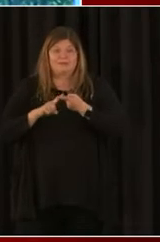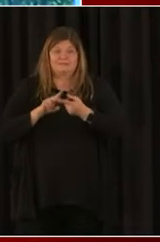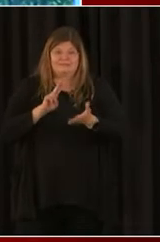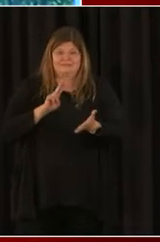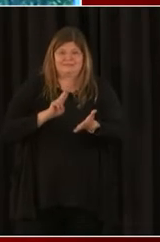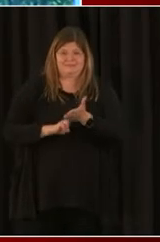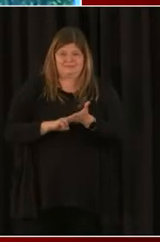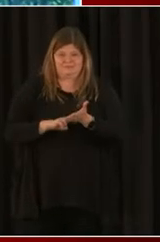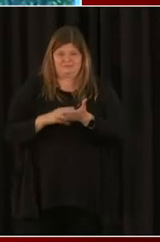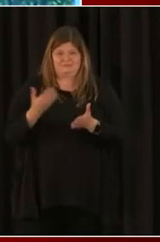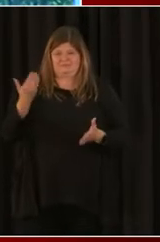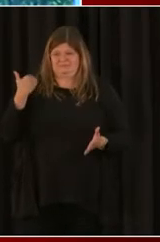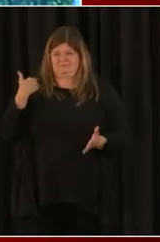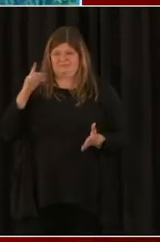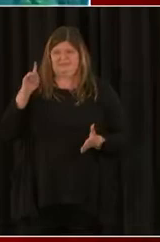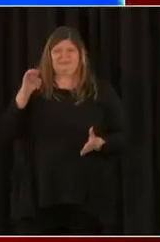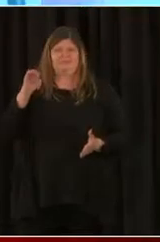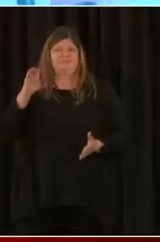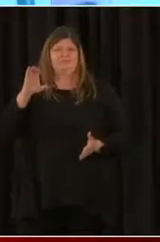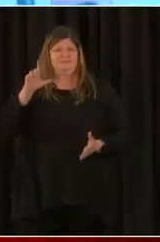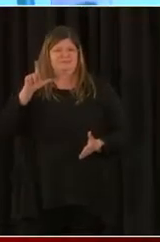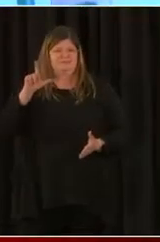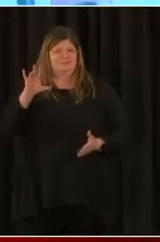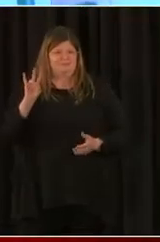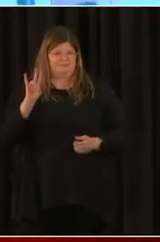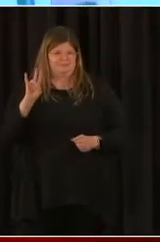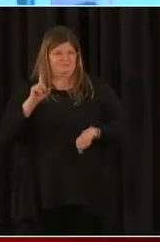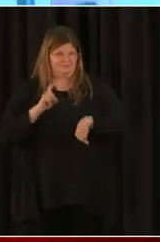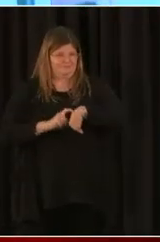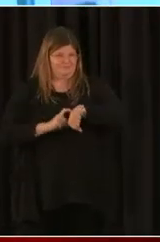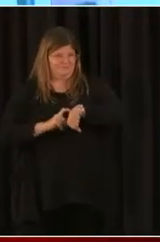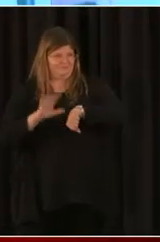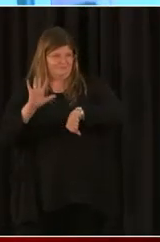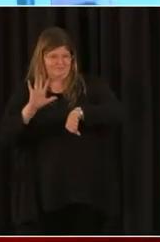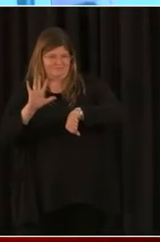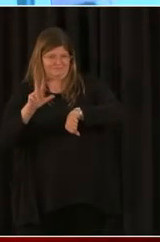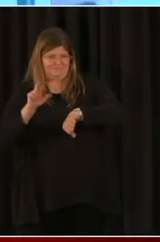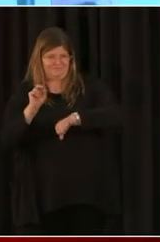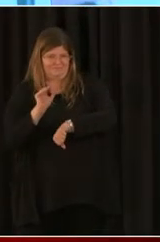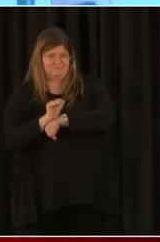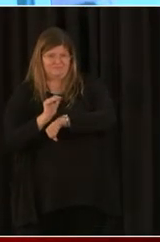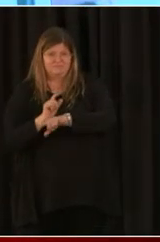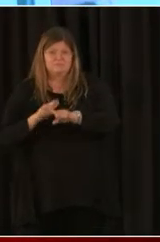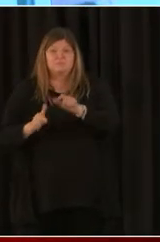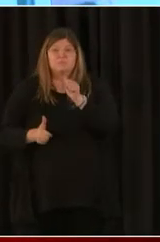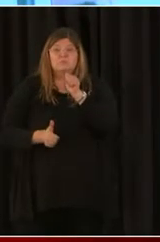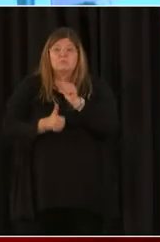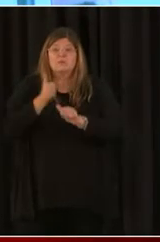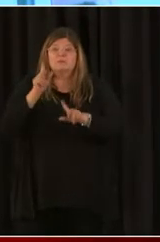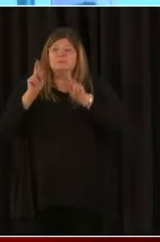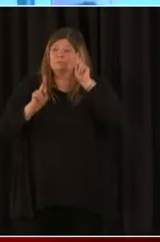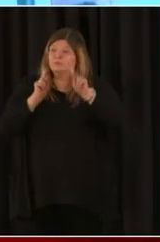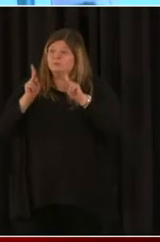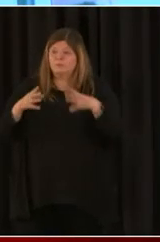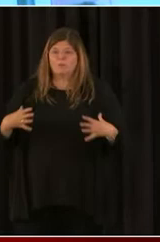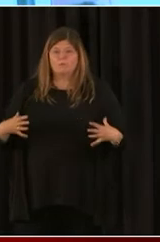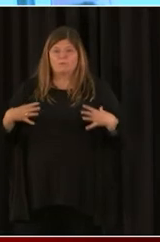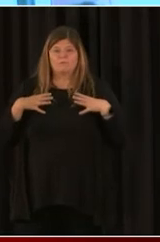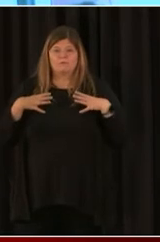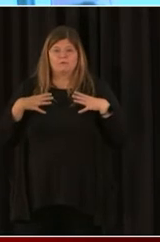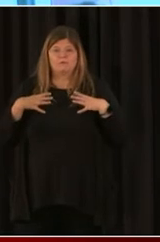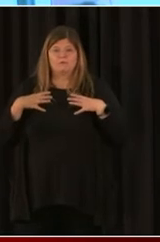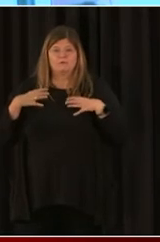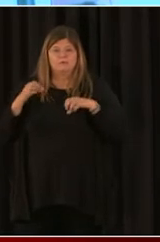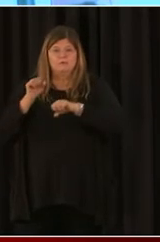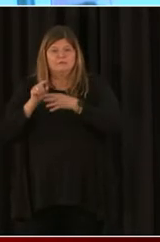530 p.m. As you know, most people were off work the last week of December. And so this is